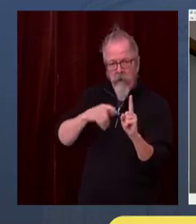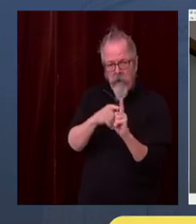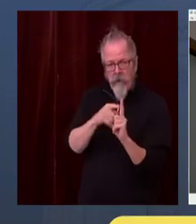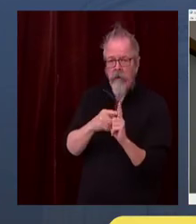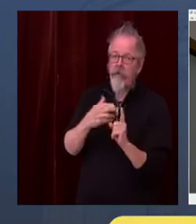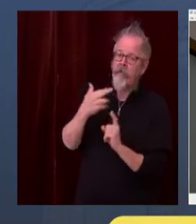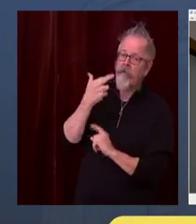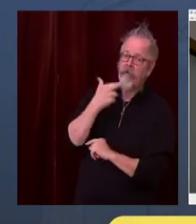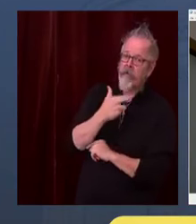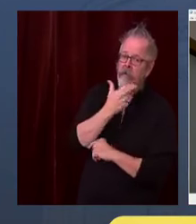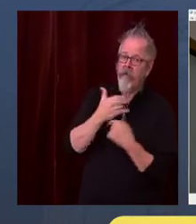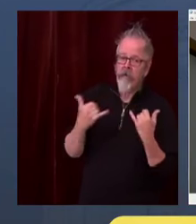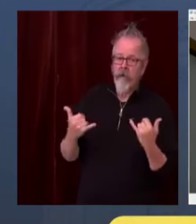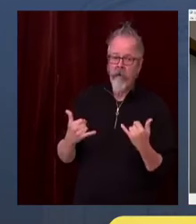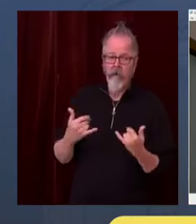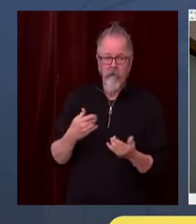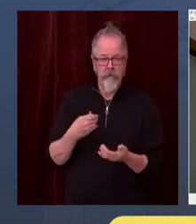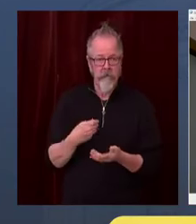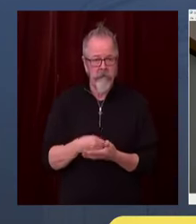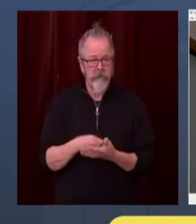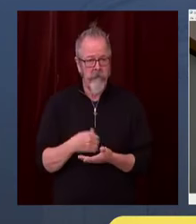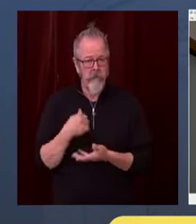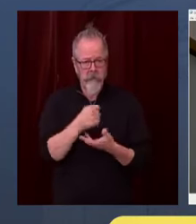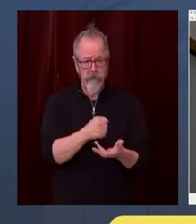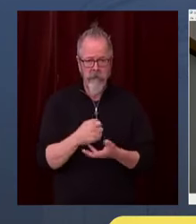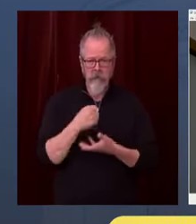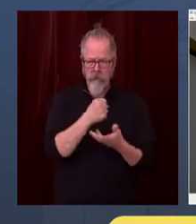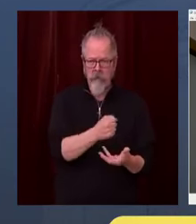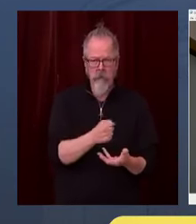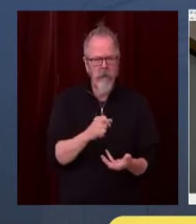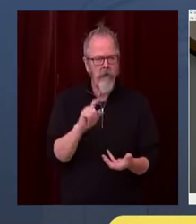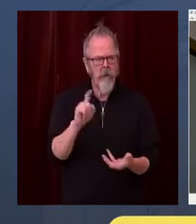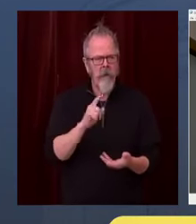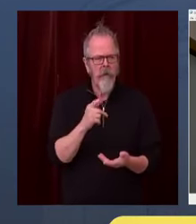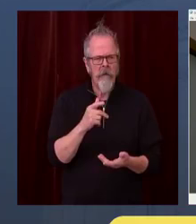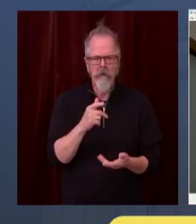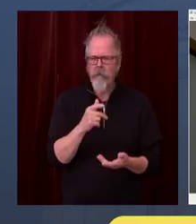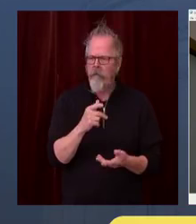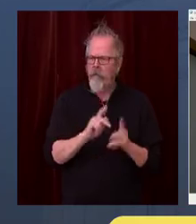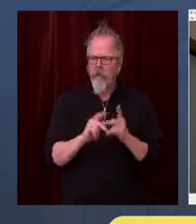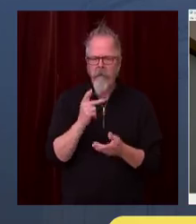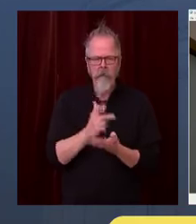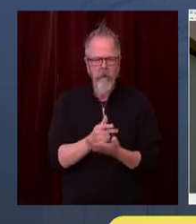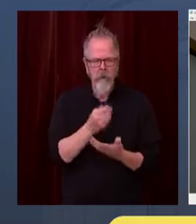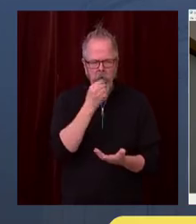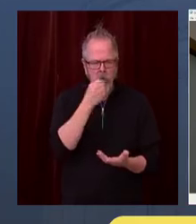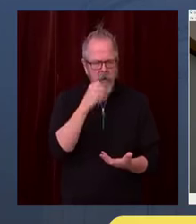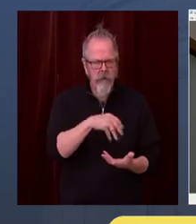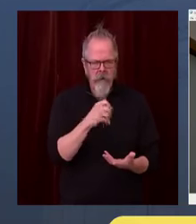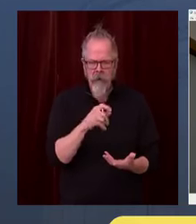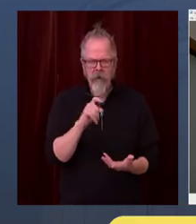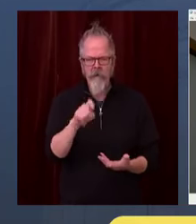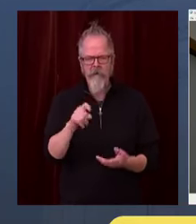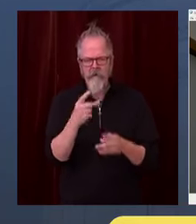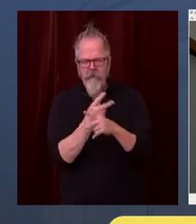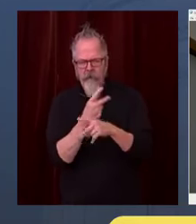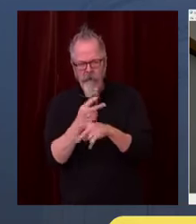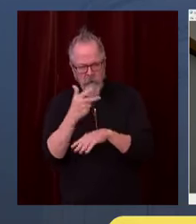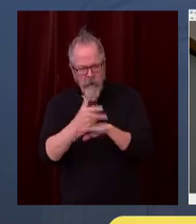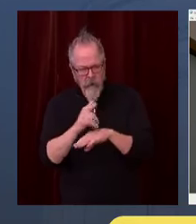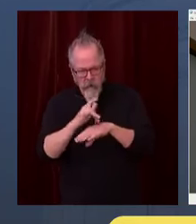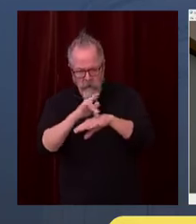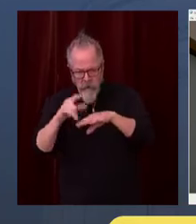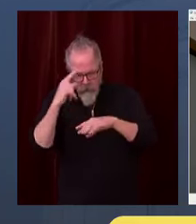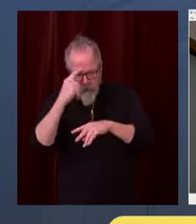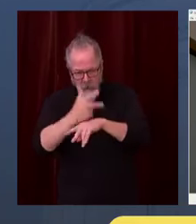-19 relief program, including rent relief, expanding shelter for people experiencing homelessness, grocery vouchers for working